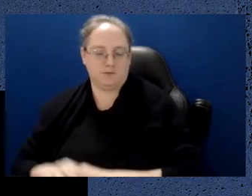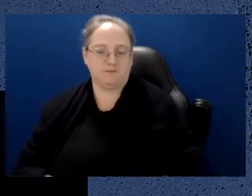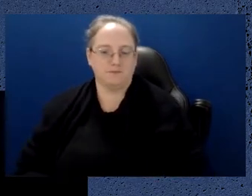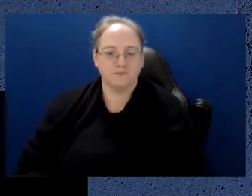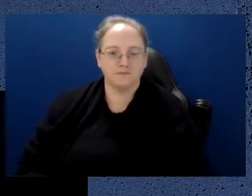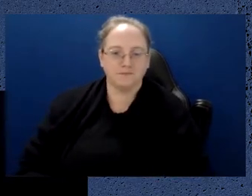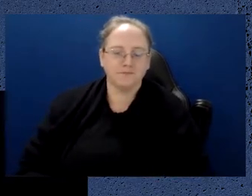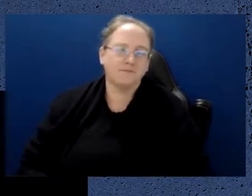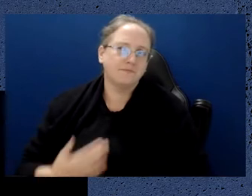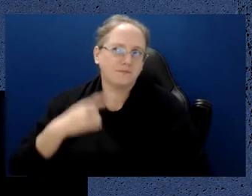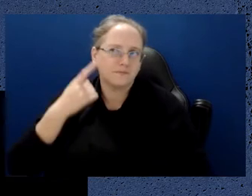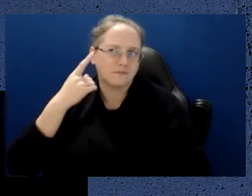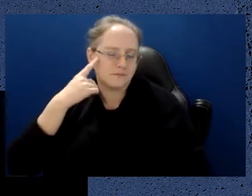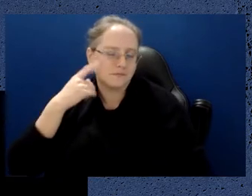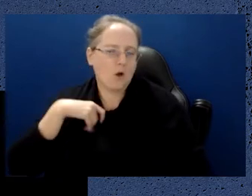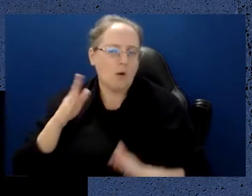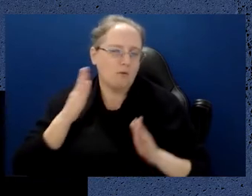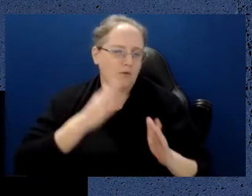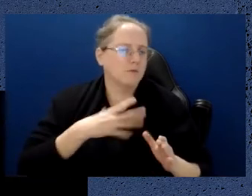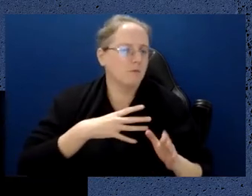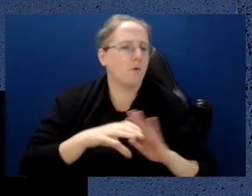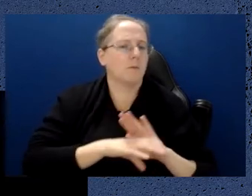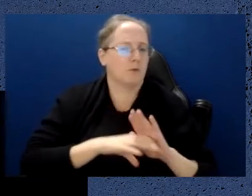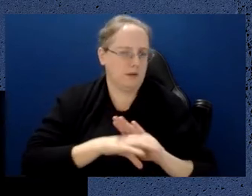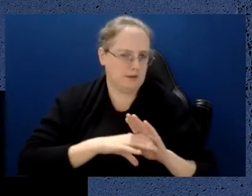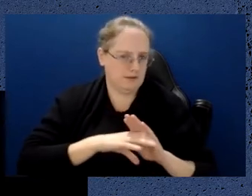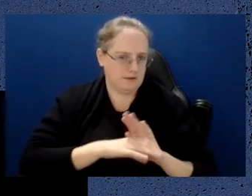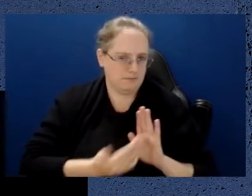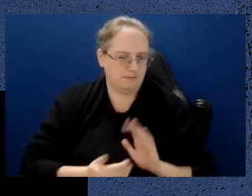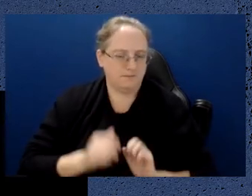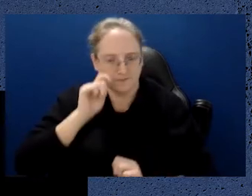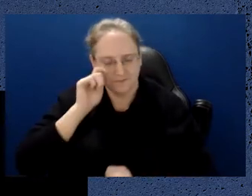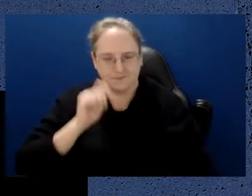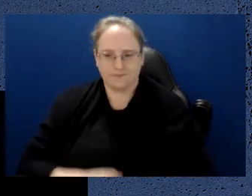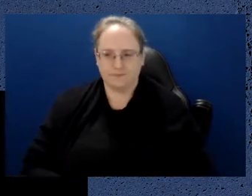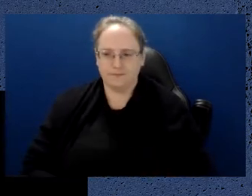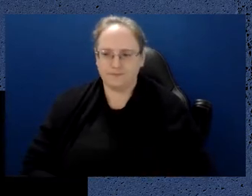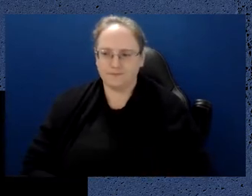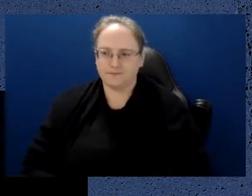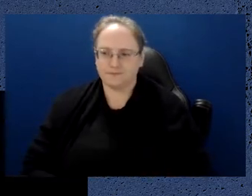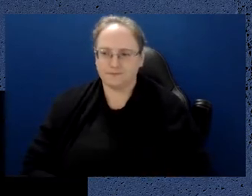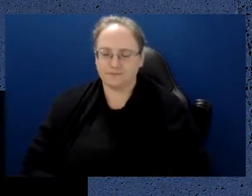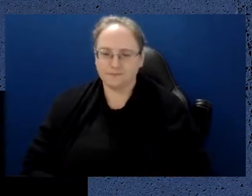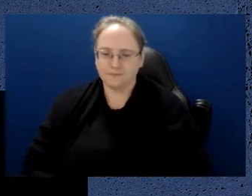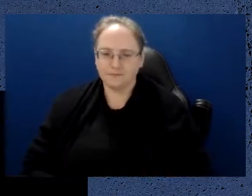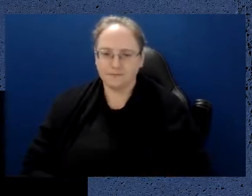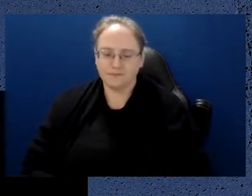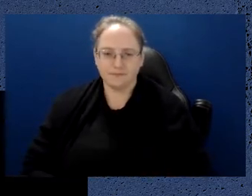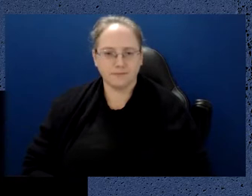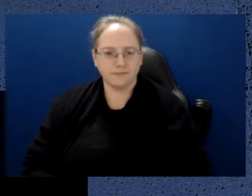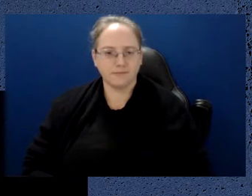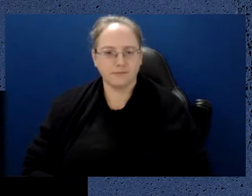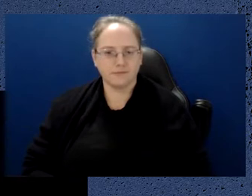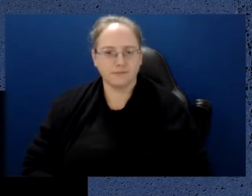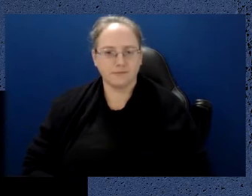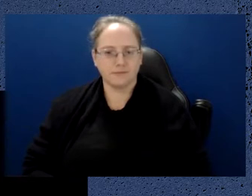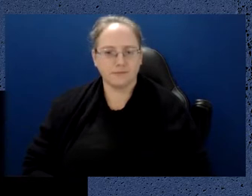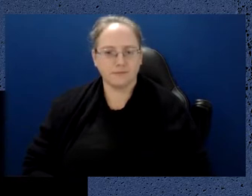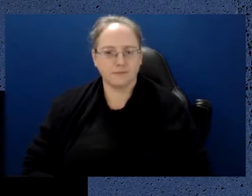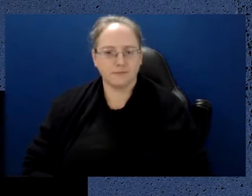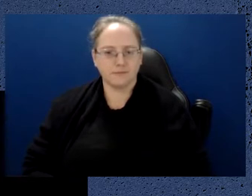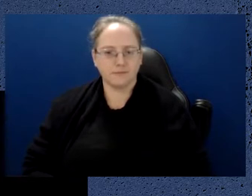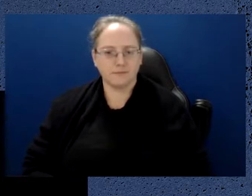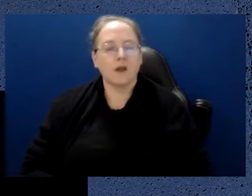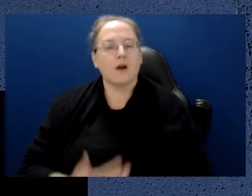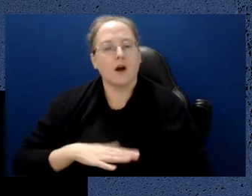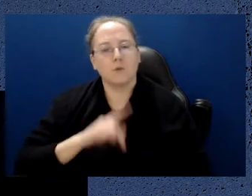computing in what I'll be talking about. And what I'll try to do is say a little bit